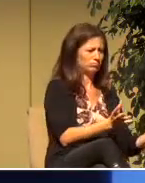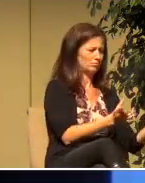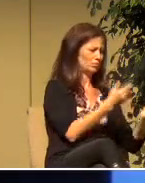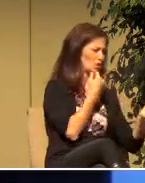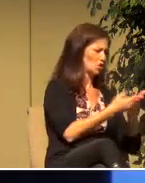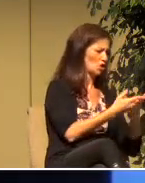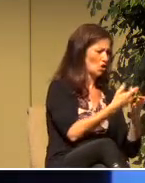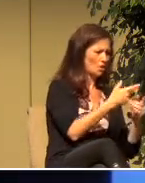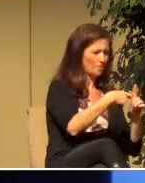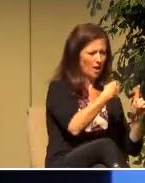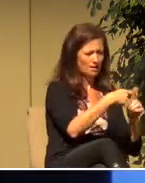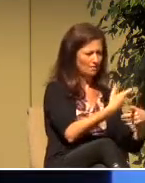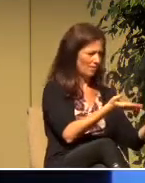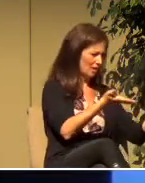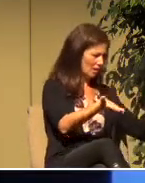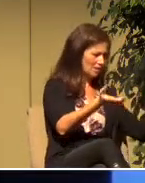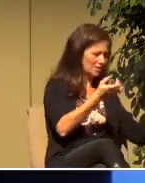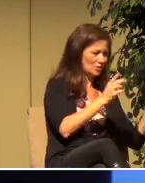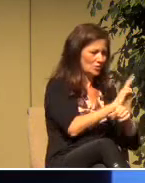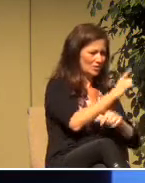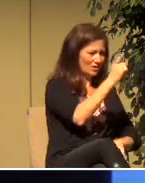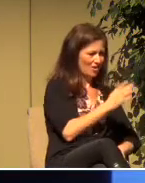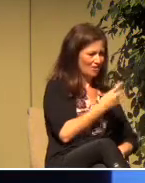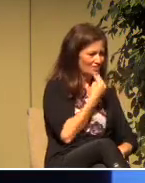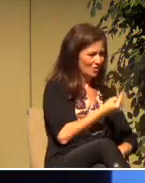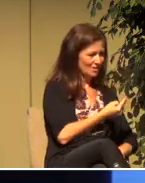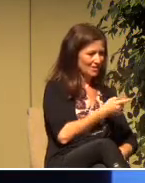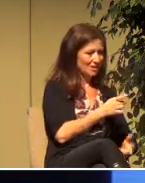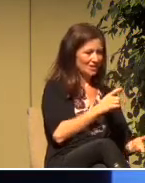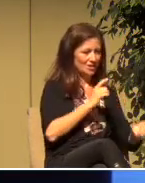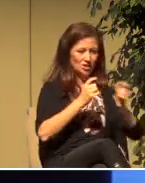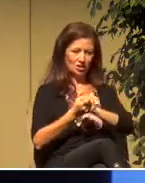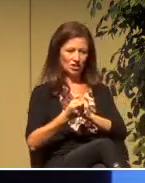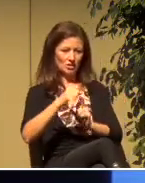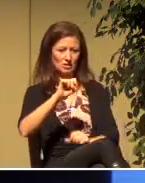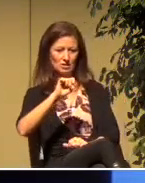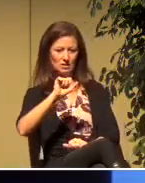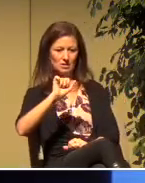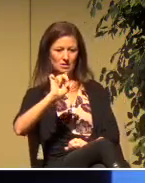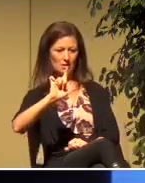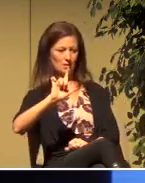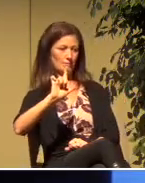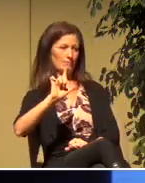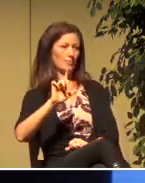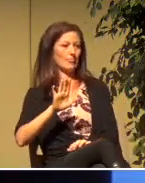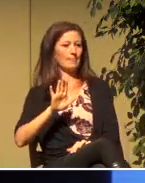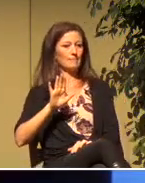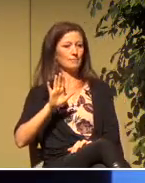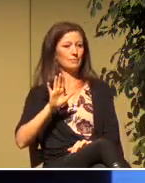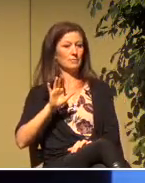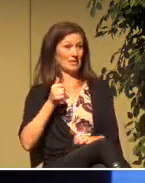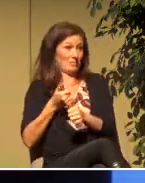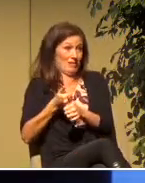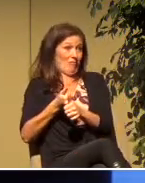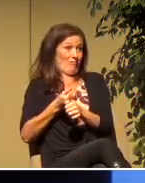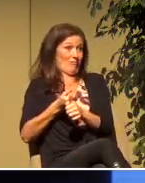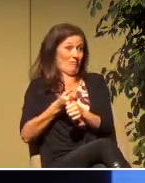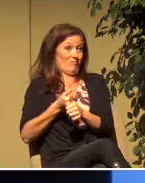voice to Saul. Saul, who was instead